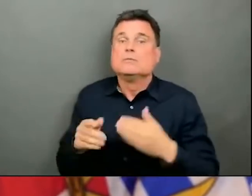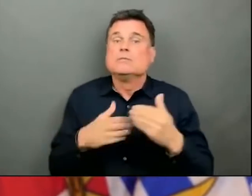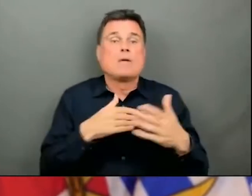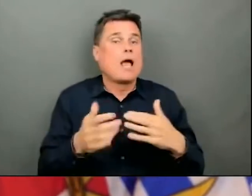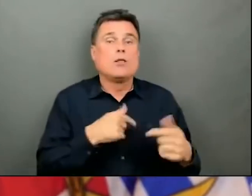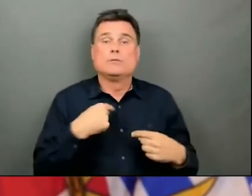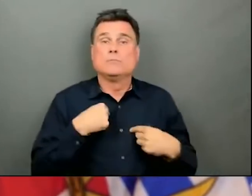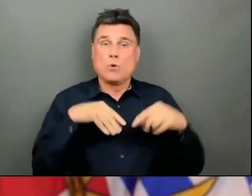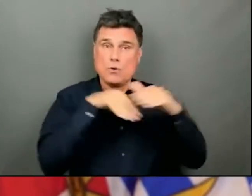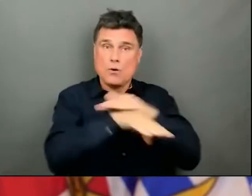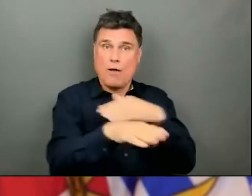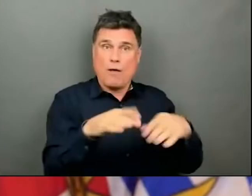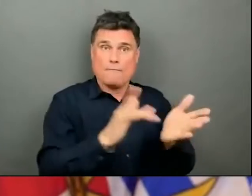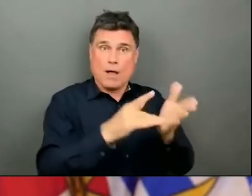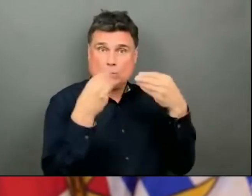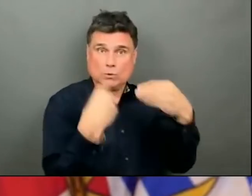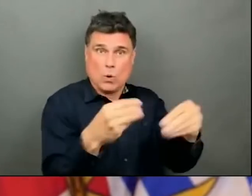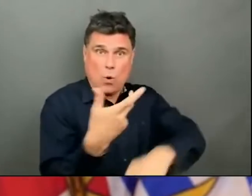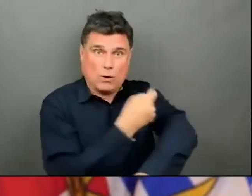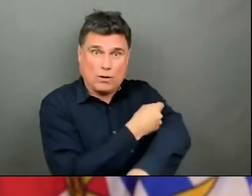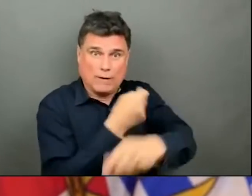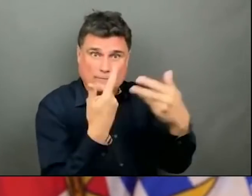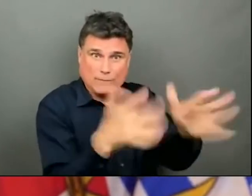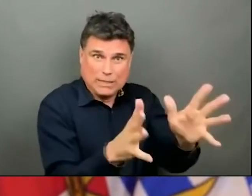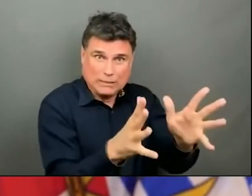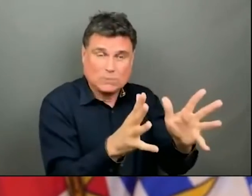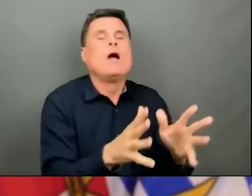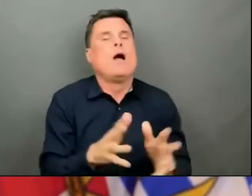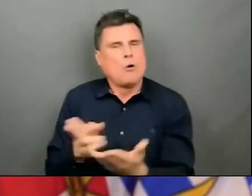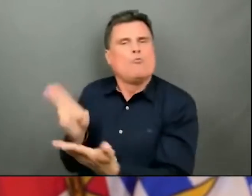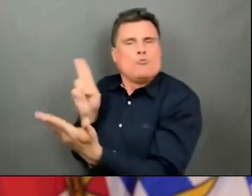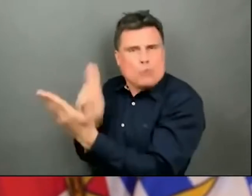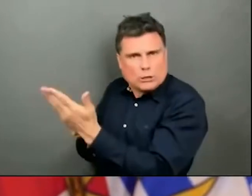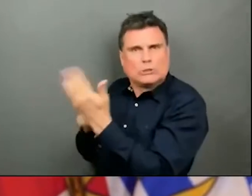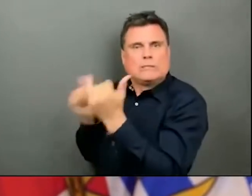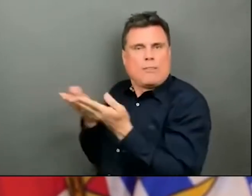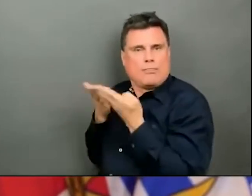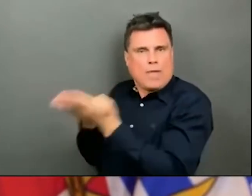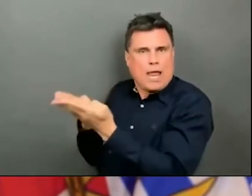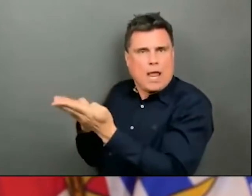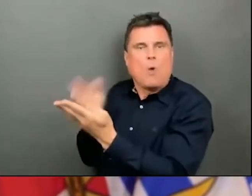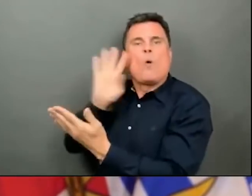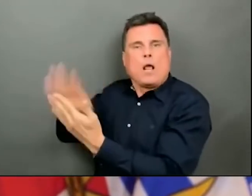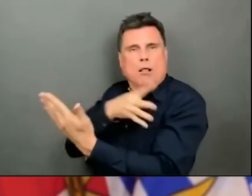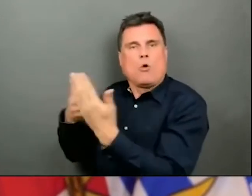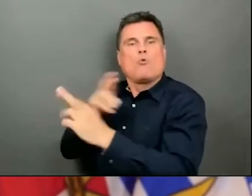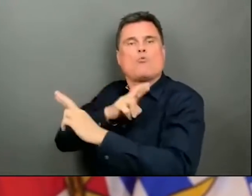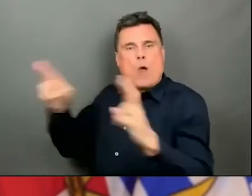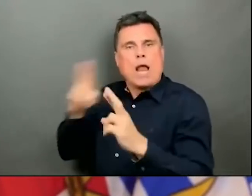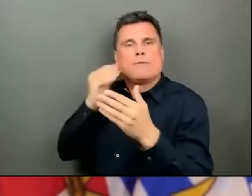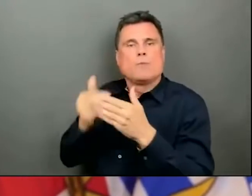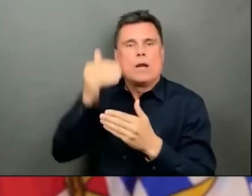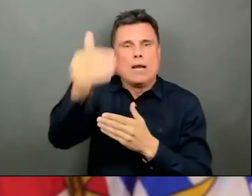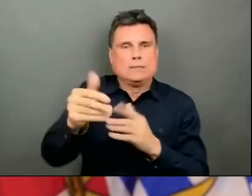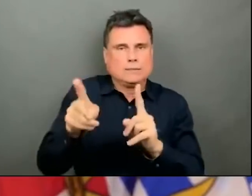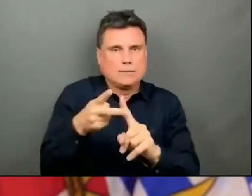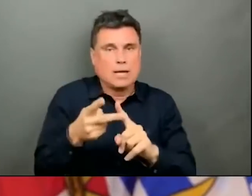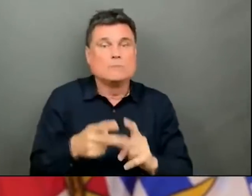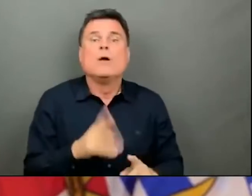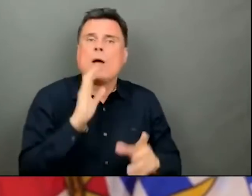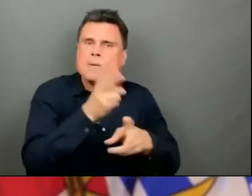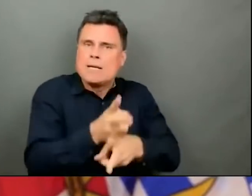of a delay before that gets into our provincial immunization registry. So we have been very careful from the very beginning that